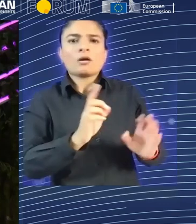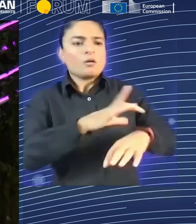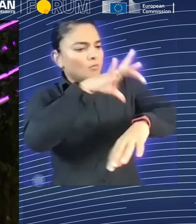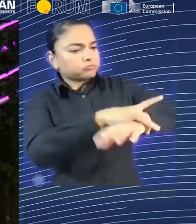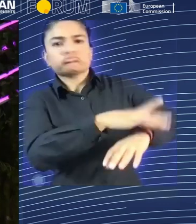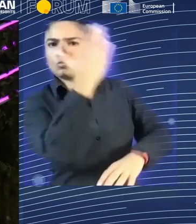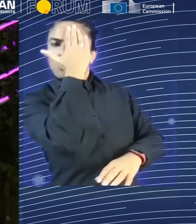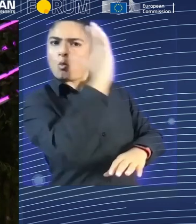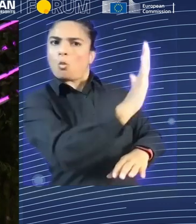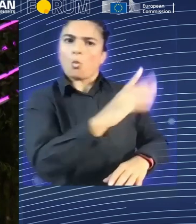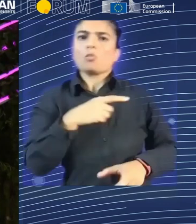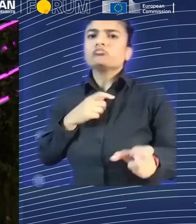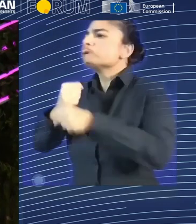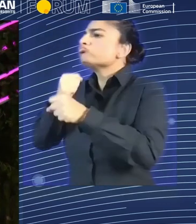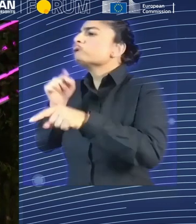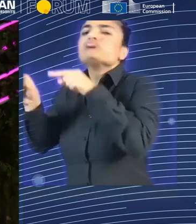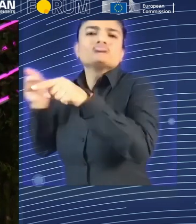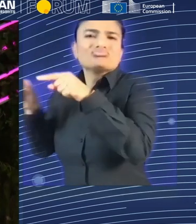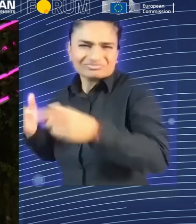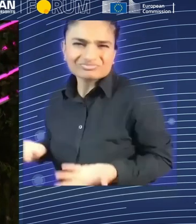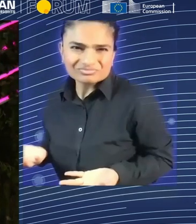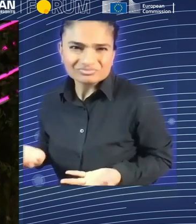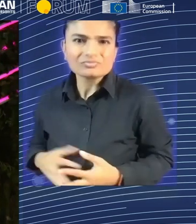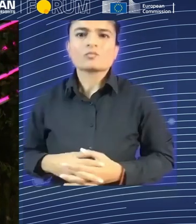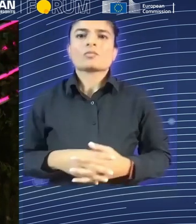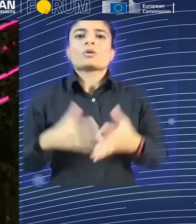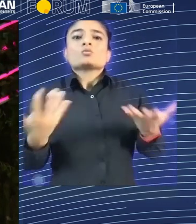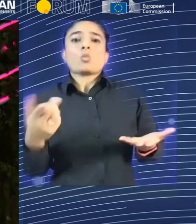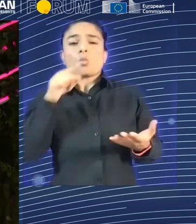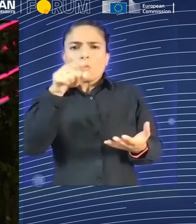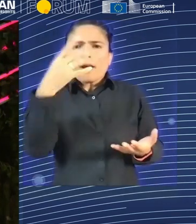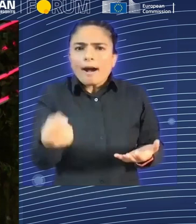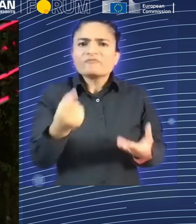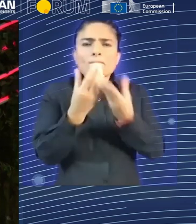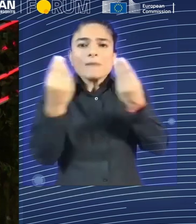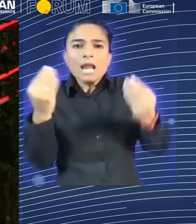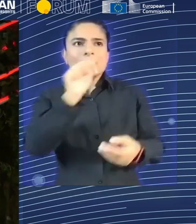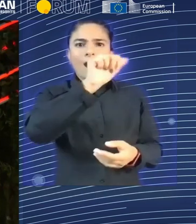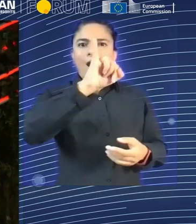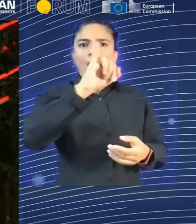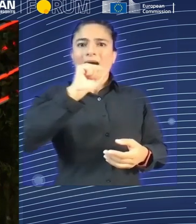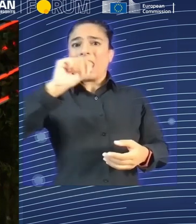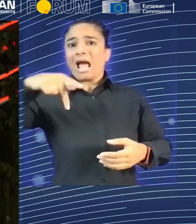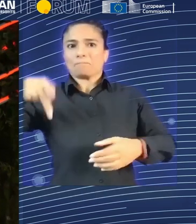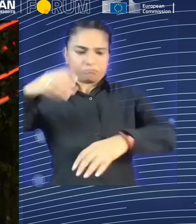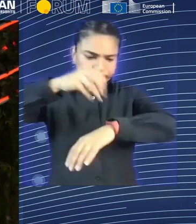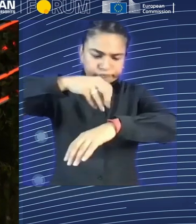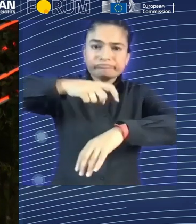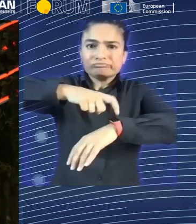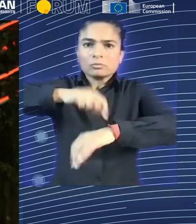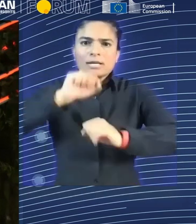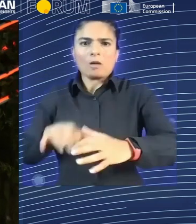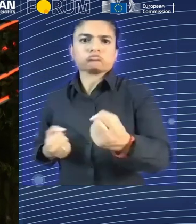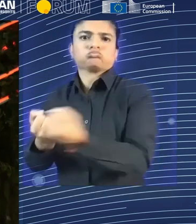displacement of employment, it's about allowing people to focus on different areas